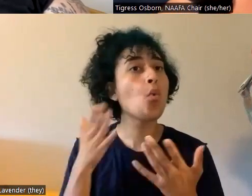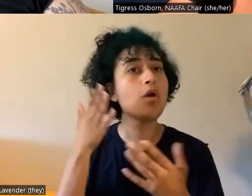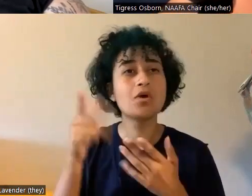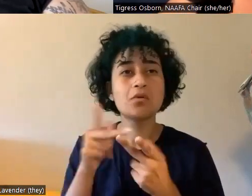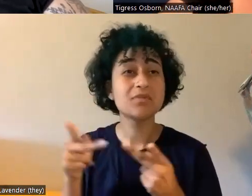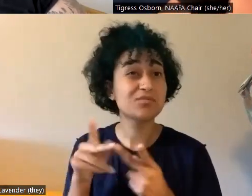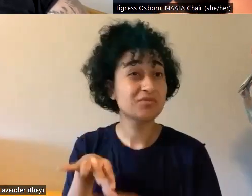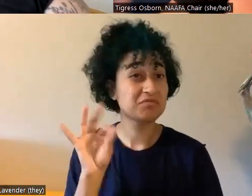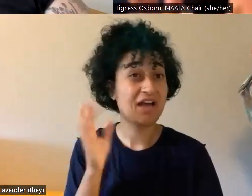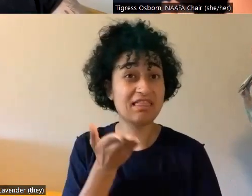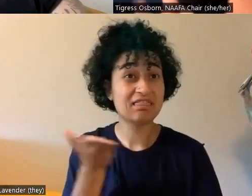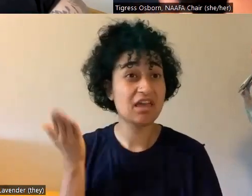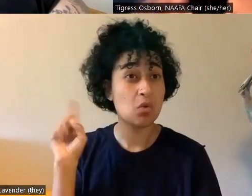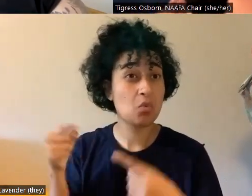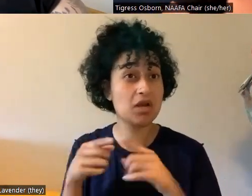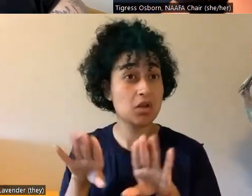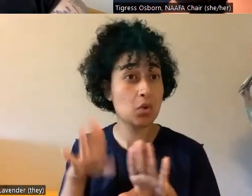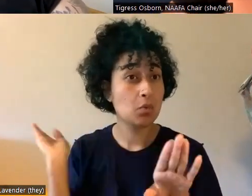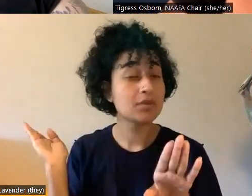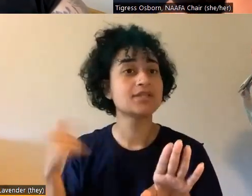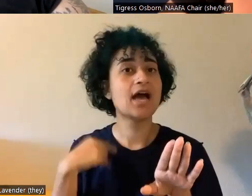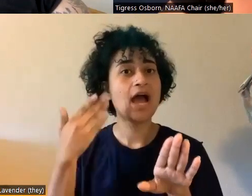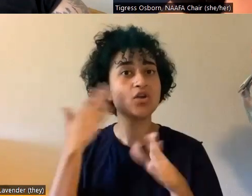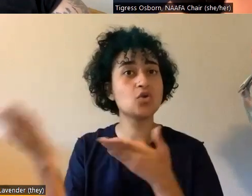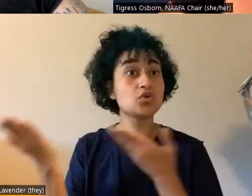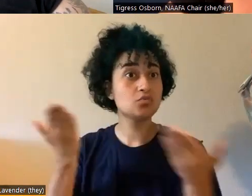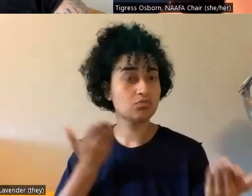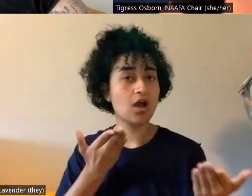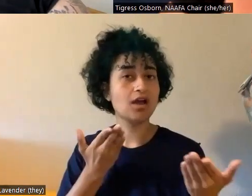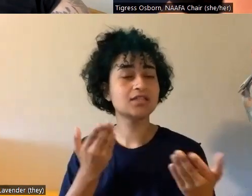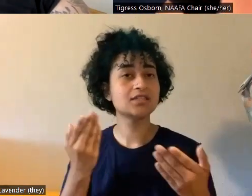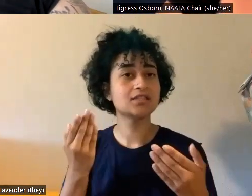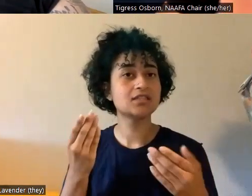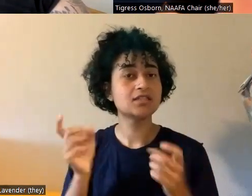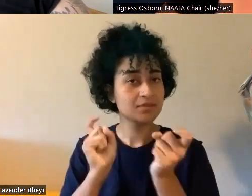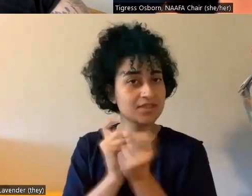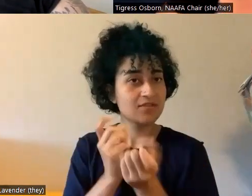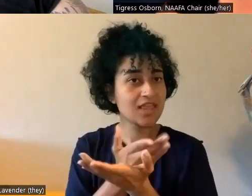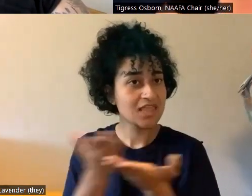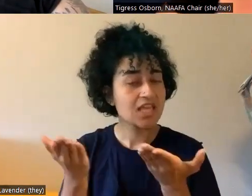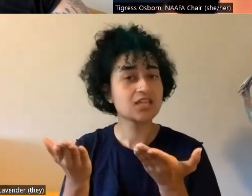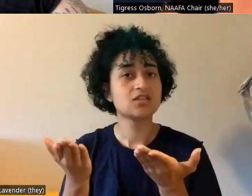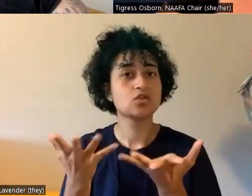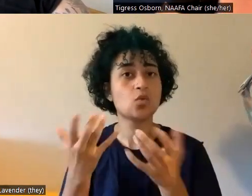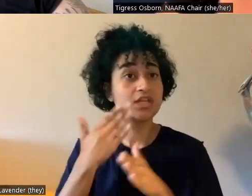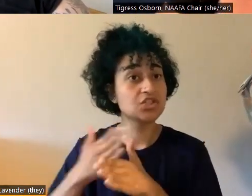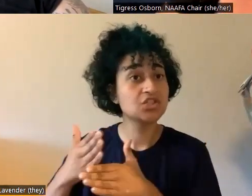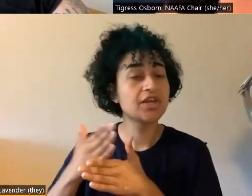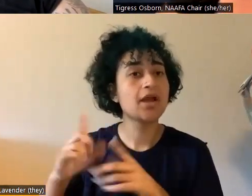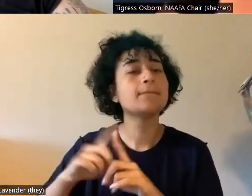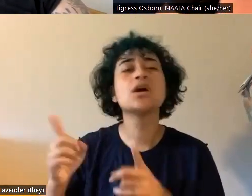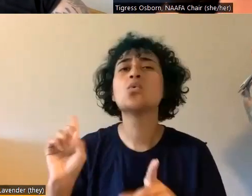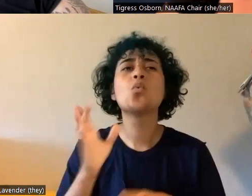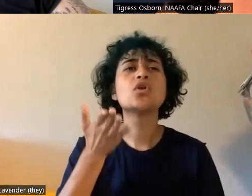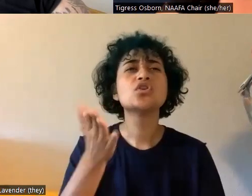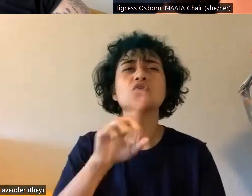opens up. Um, I know you brought some specific things that you wanted to, to share and I'm, I'm curious to know, um, what do you get